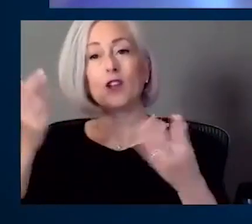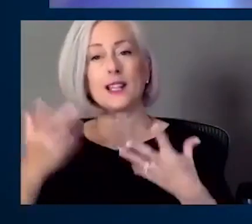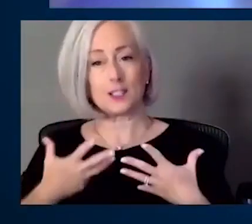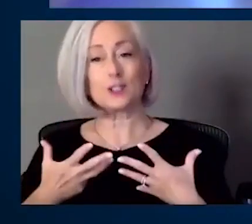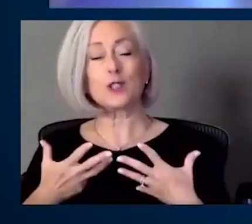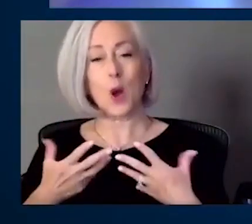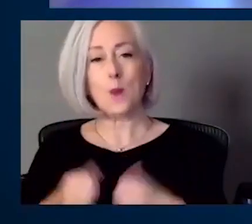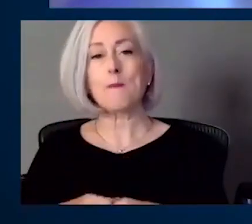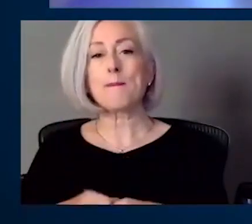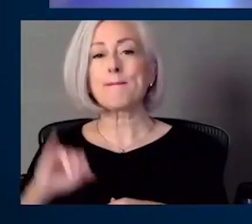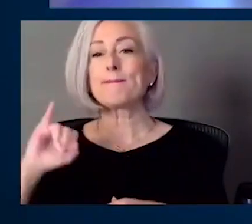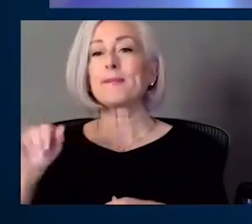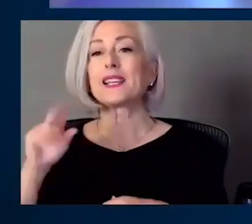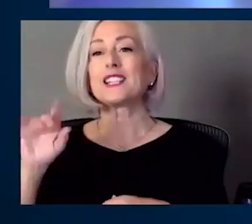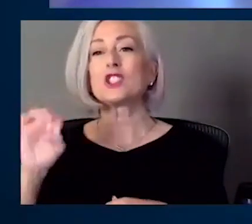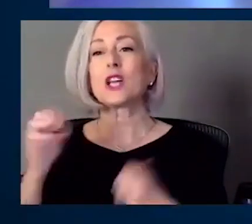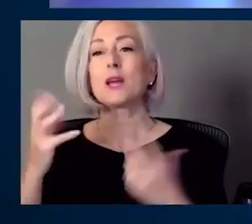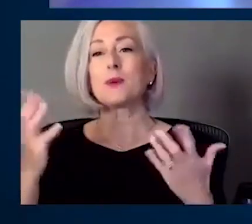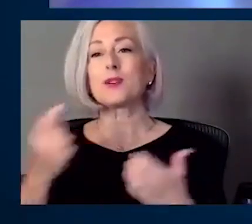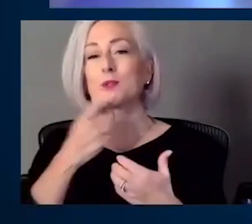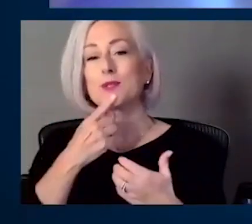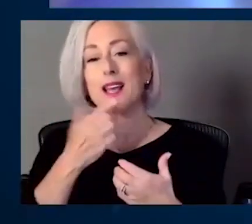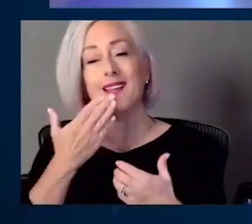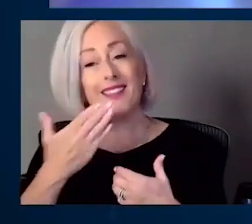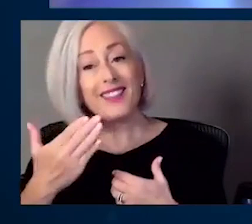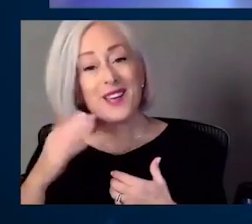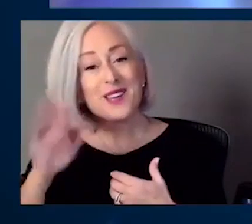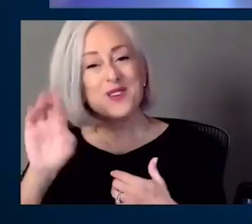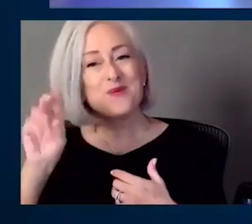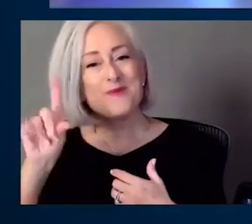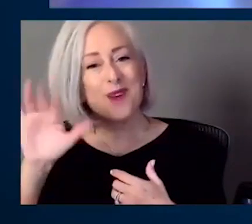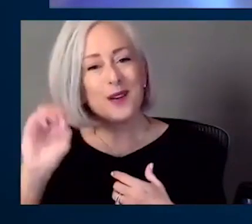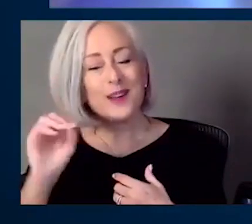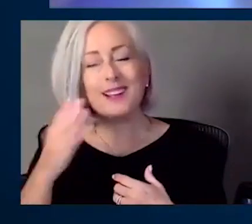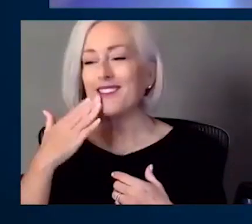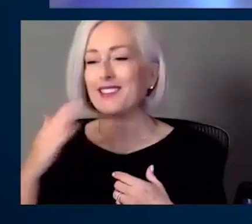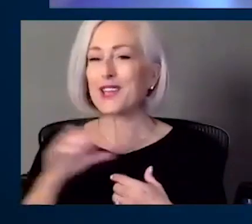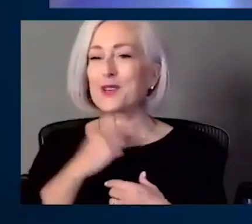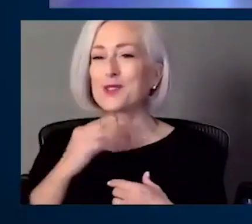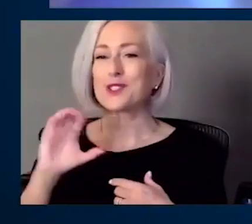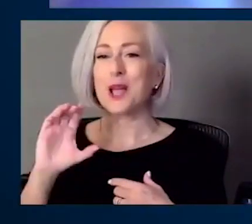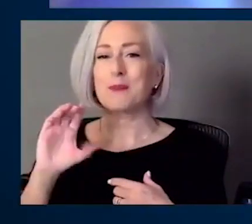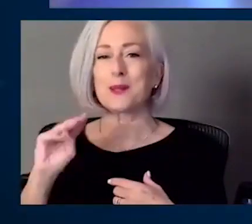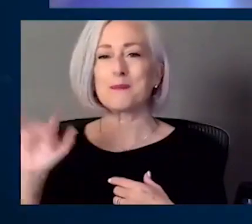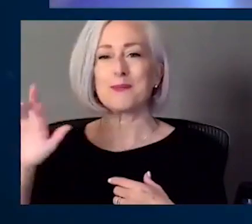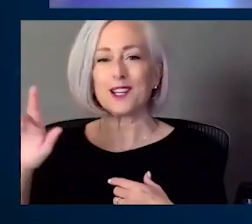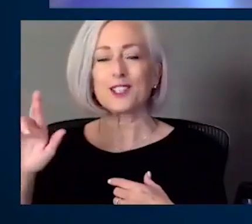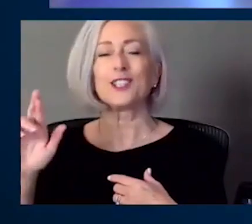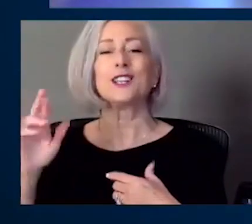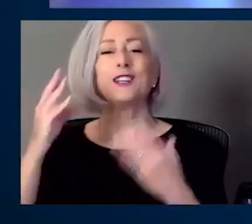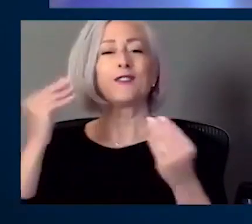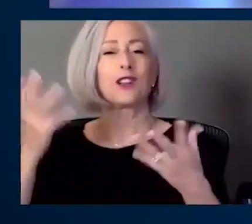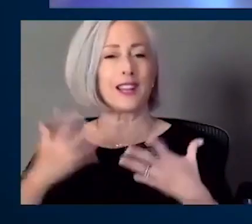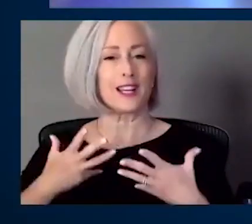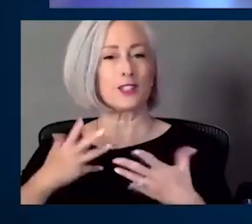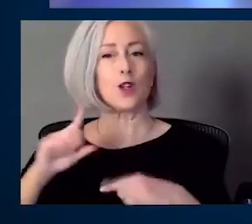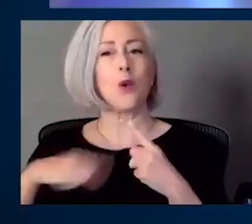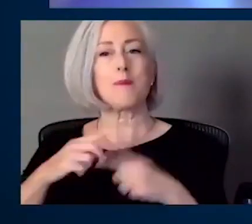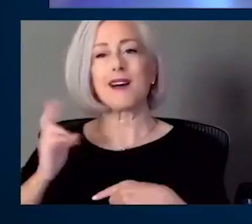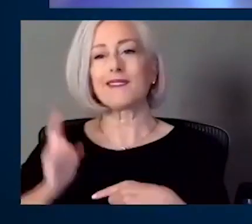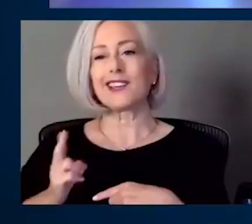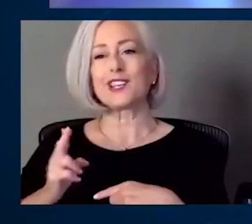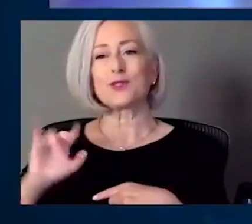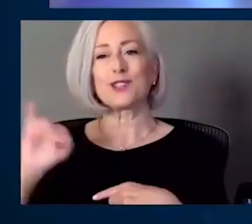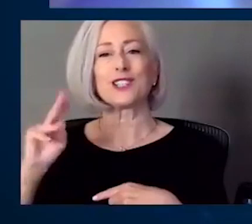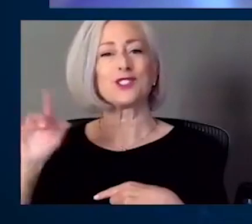Jamie just wants to say thank you to Broderick and to the chaplain for sharing all the information in the heritage of, of Juneteenth. And Weston's a nice little